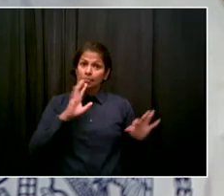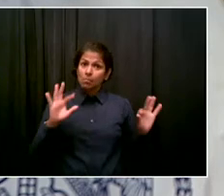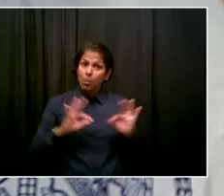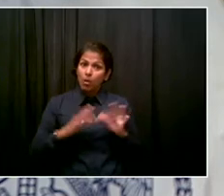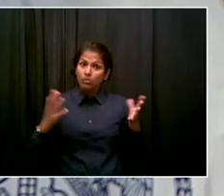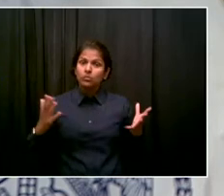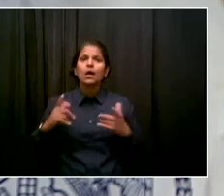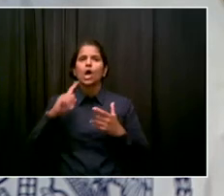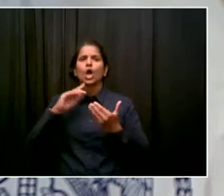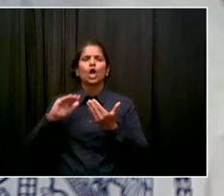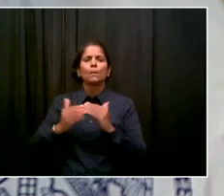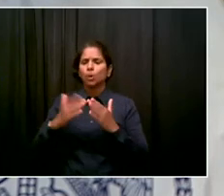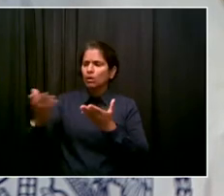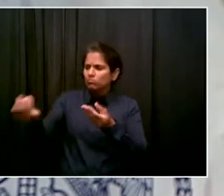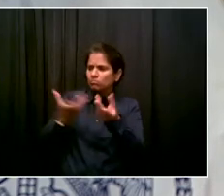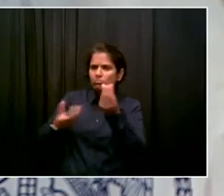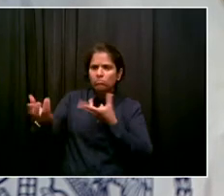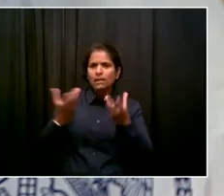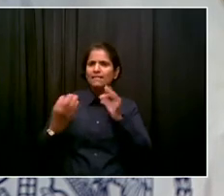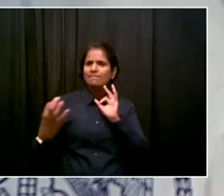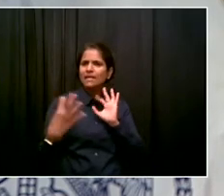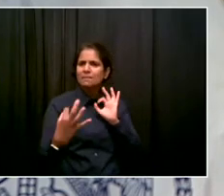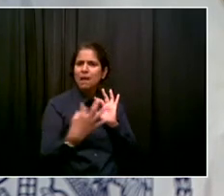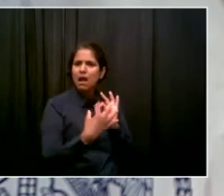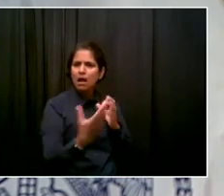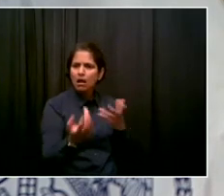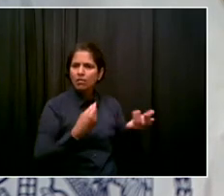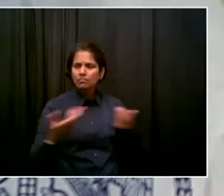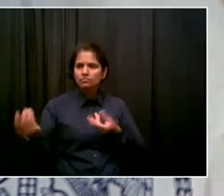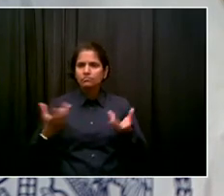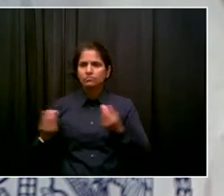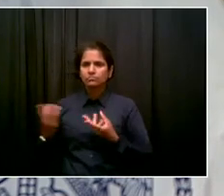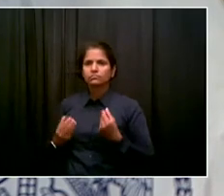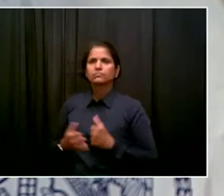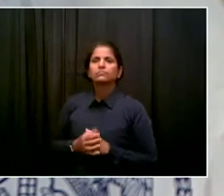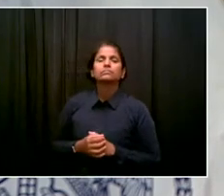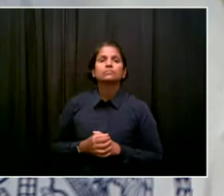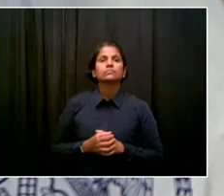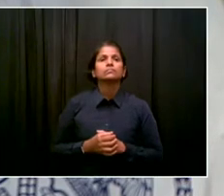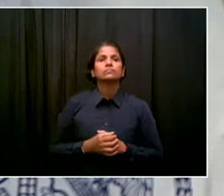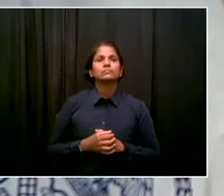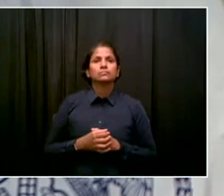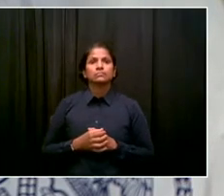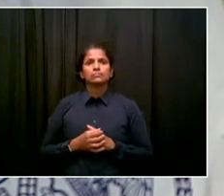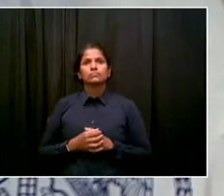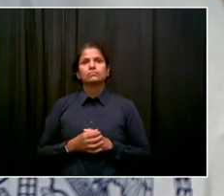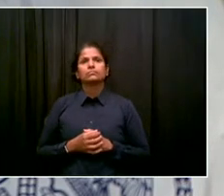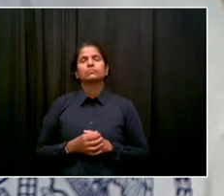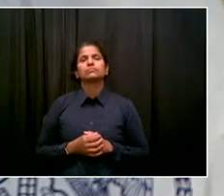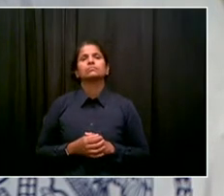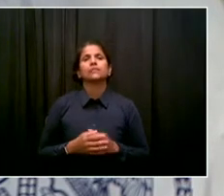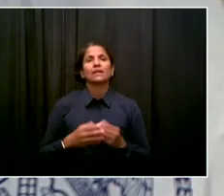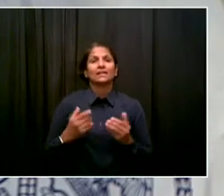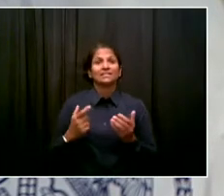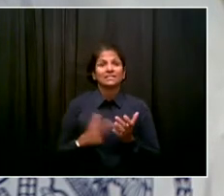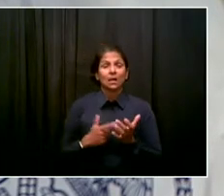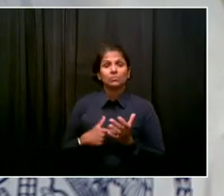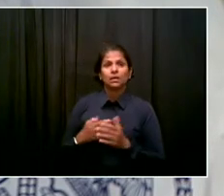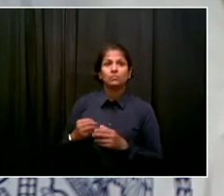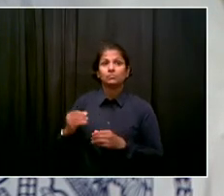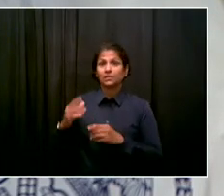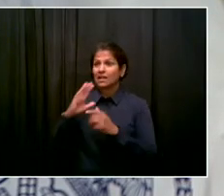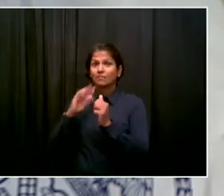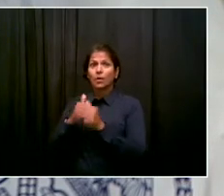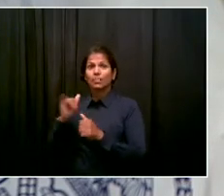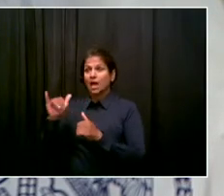front trying to resolve issues whenever possible. But sometimes the best way to avoid conflict and also address real